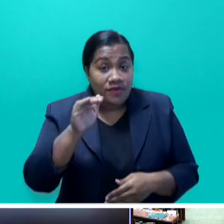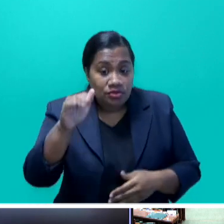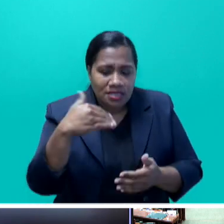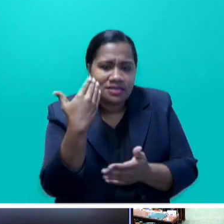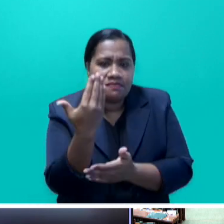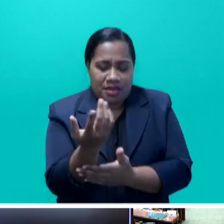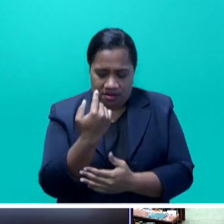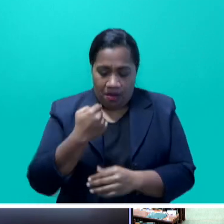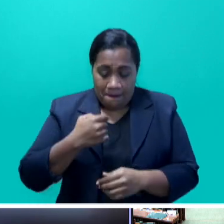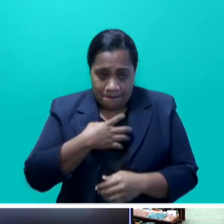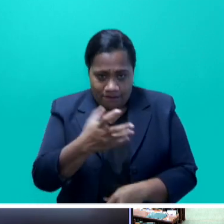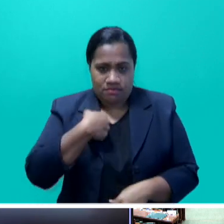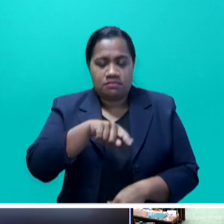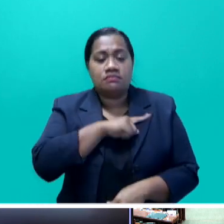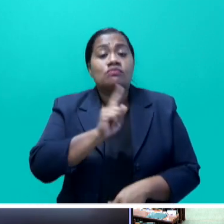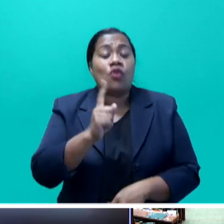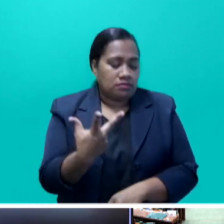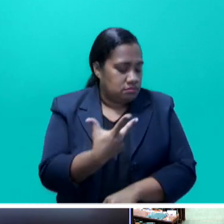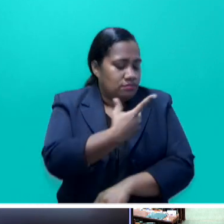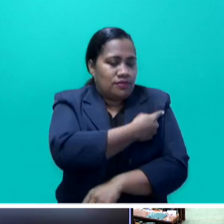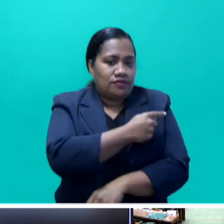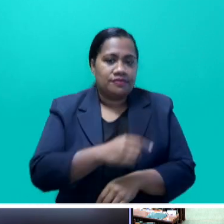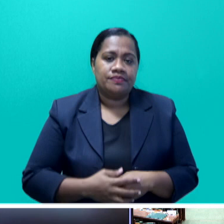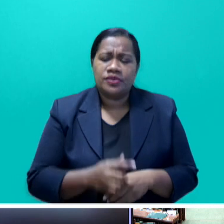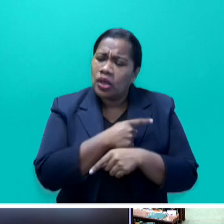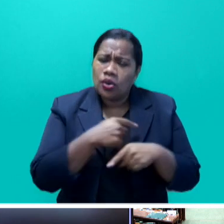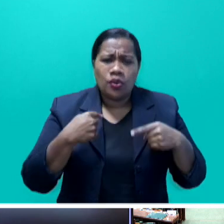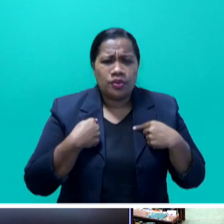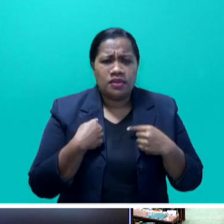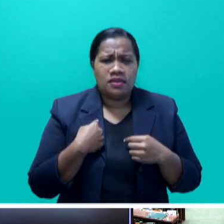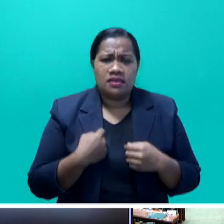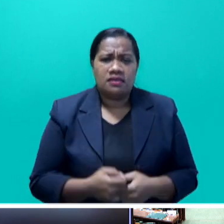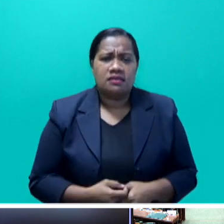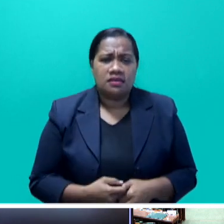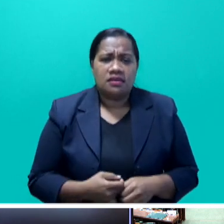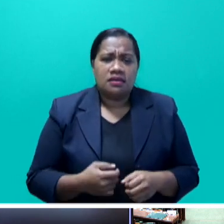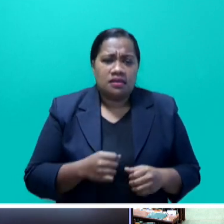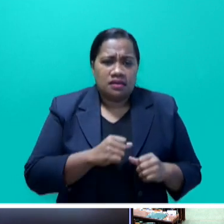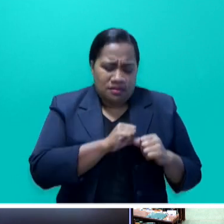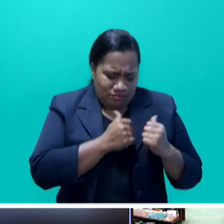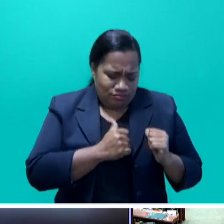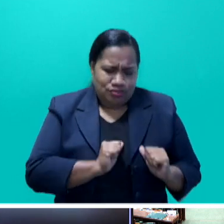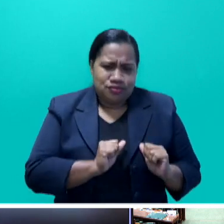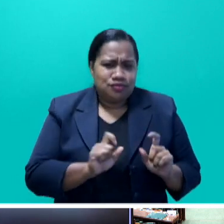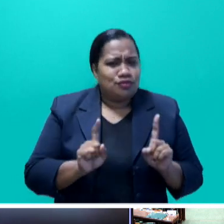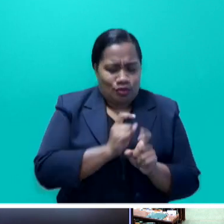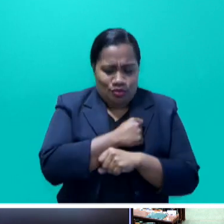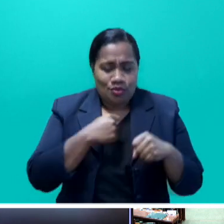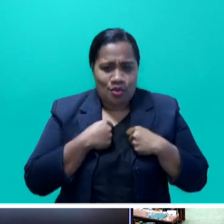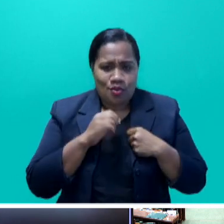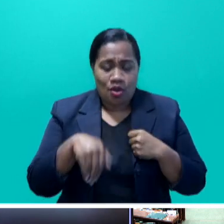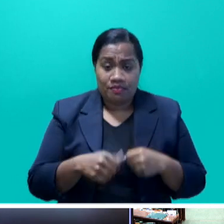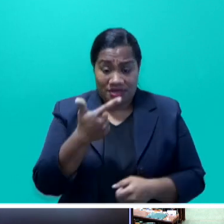of us being vaccinated. We are very, very, very close to our goal. 75% of our target population,